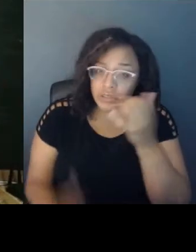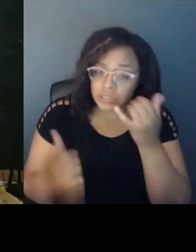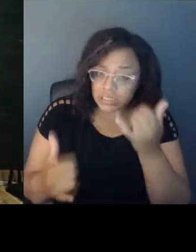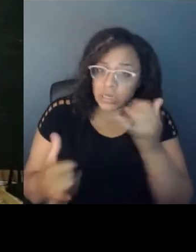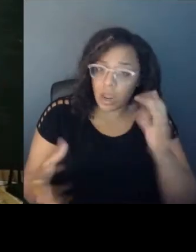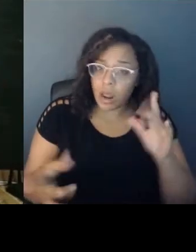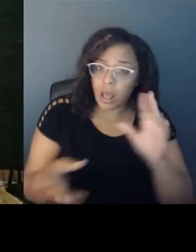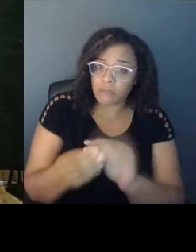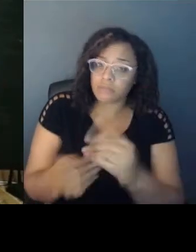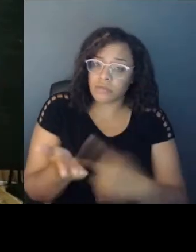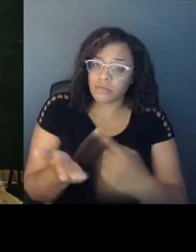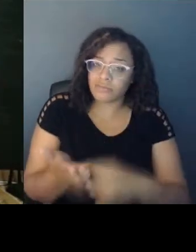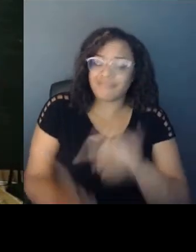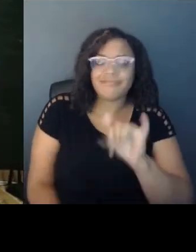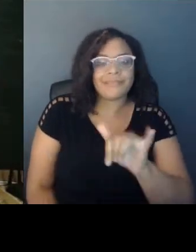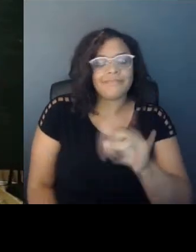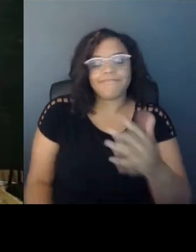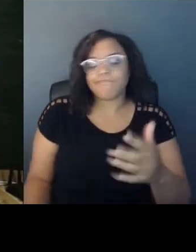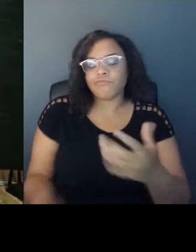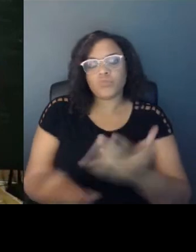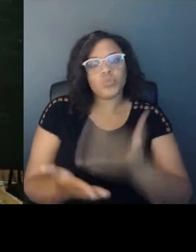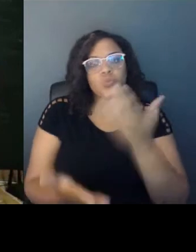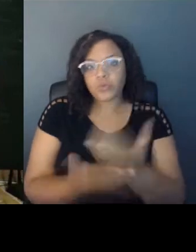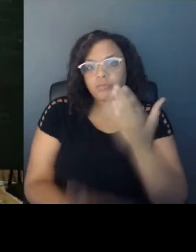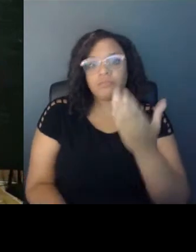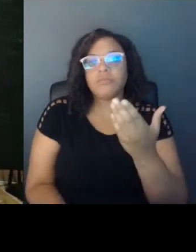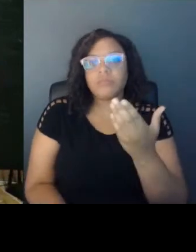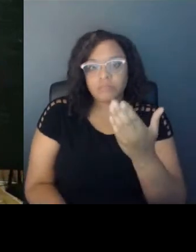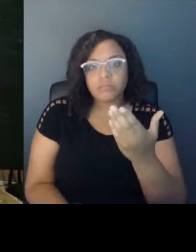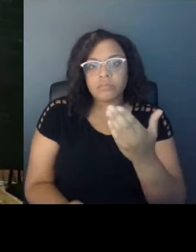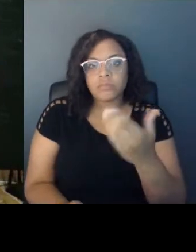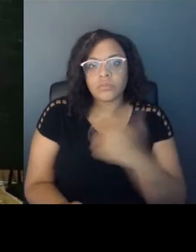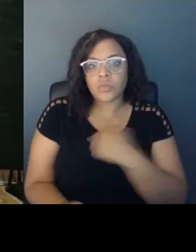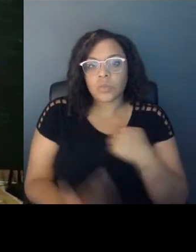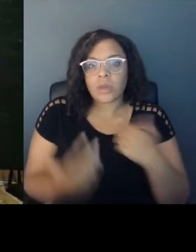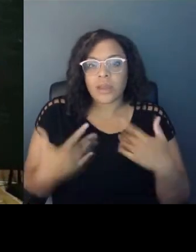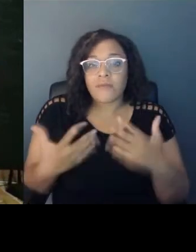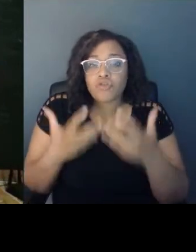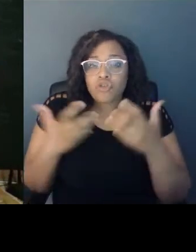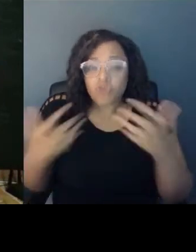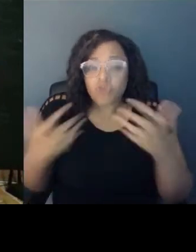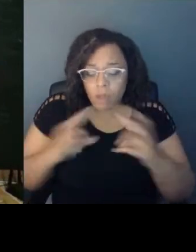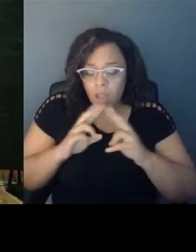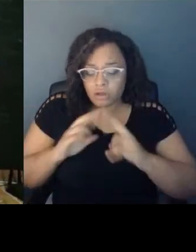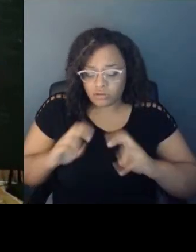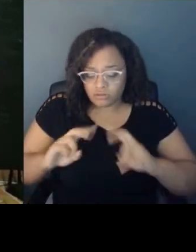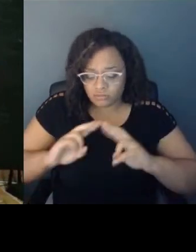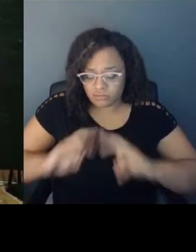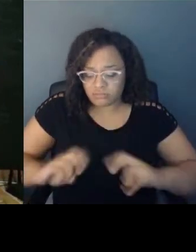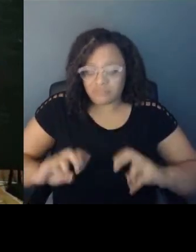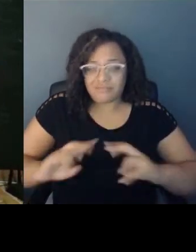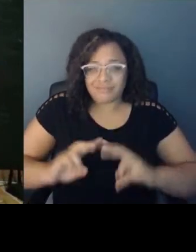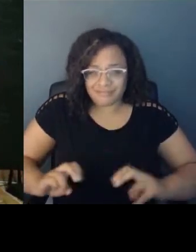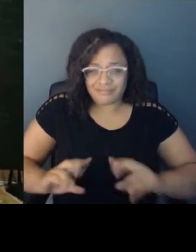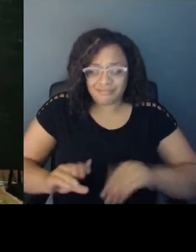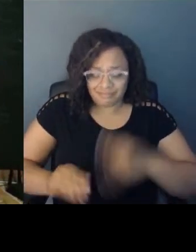how there's so much to impact and also so much opportunity.